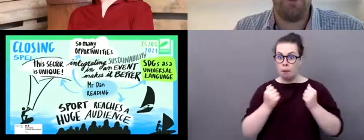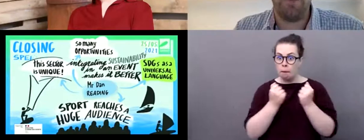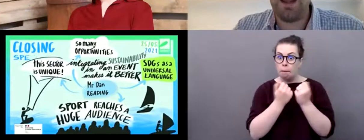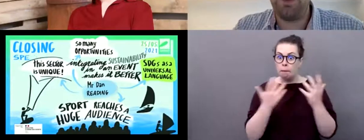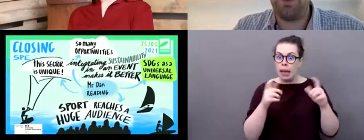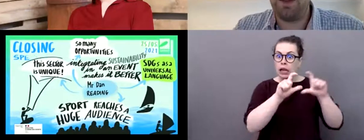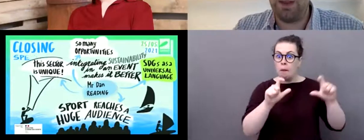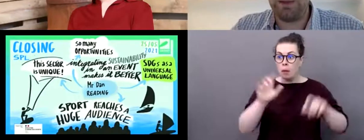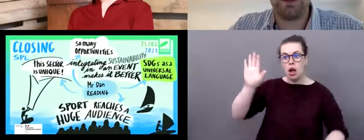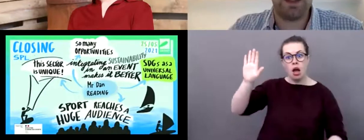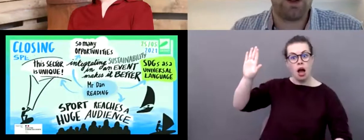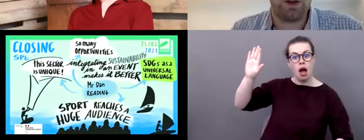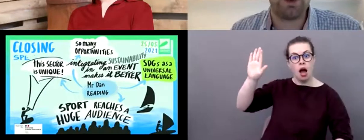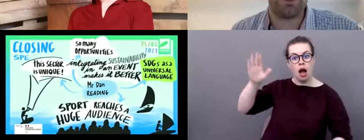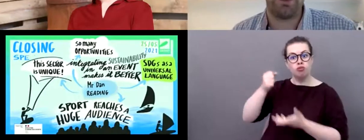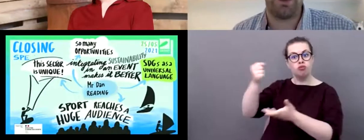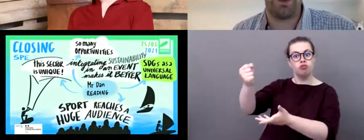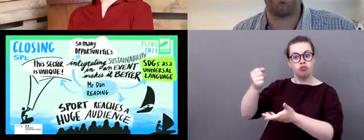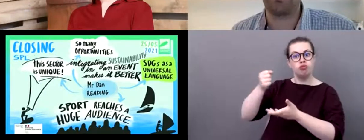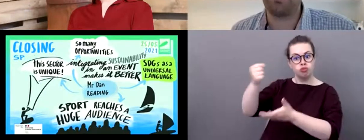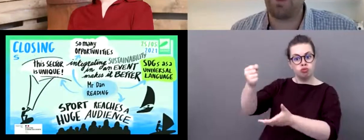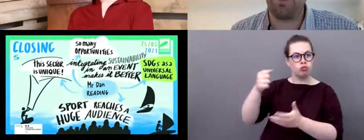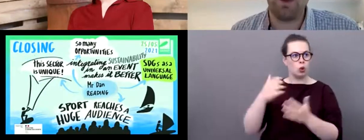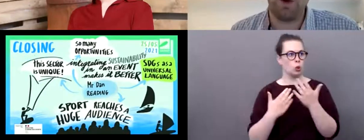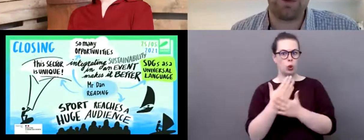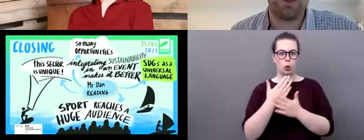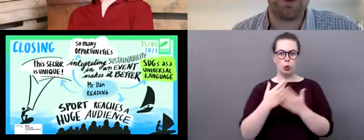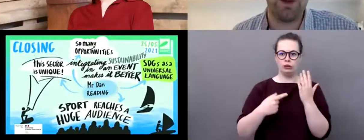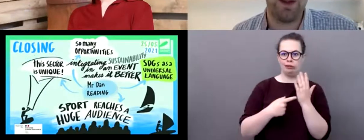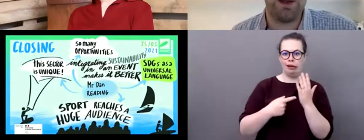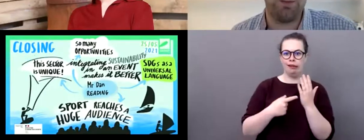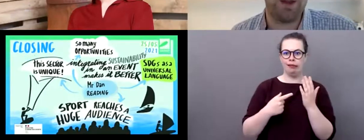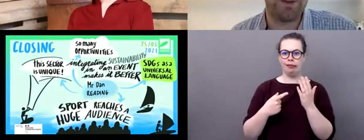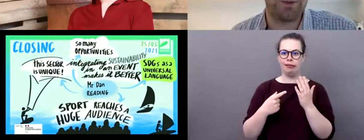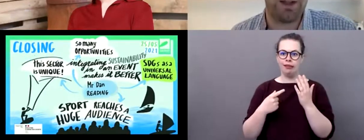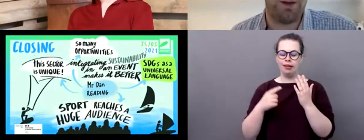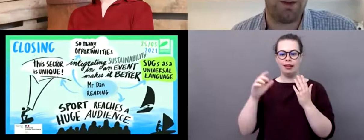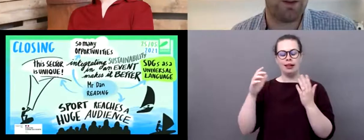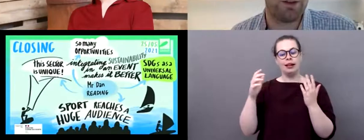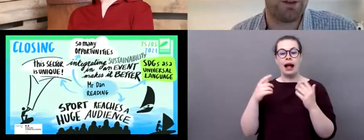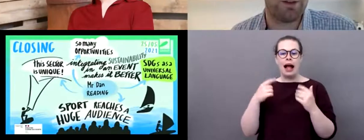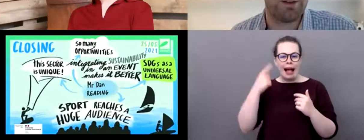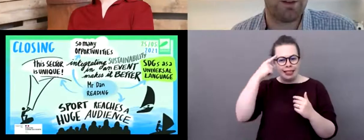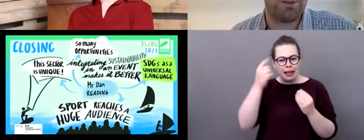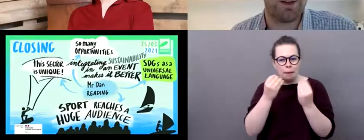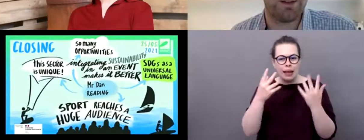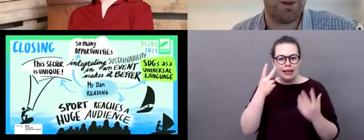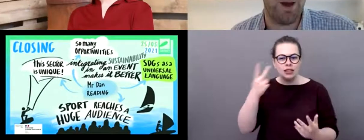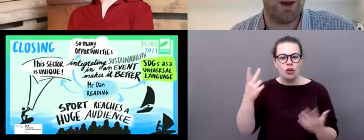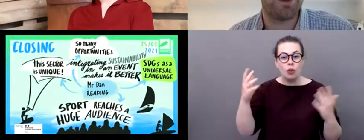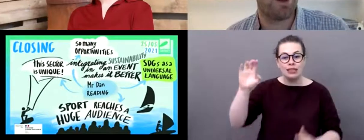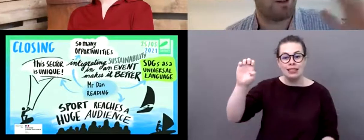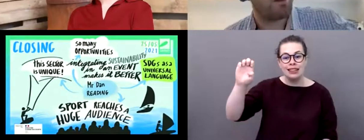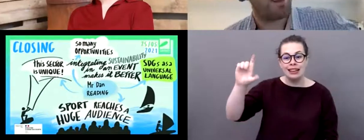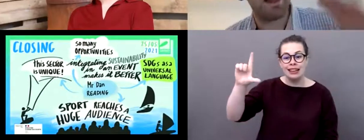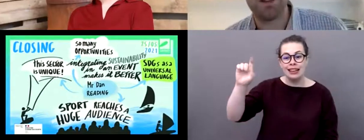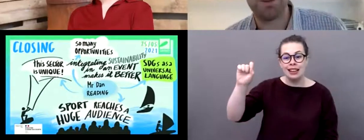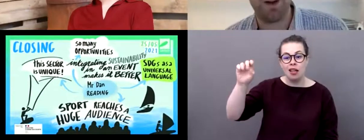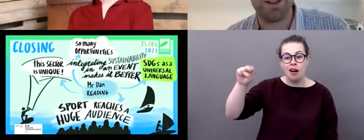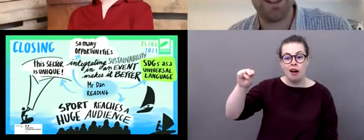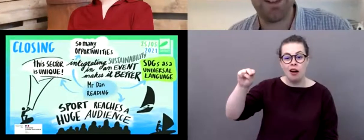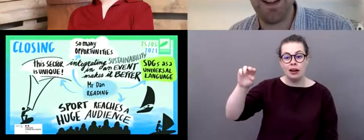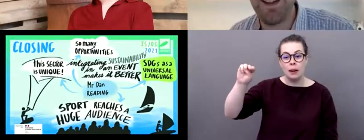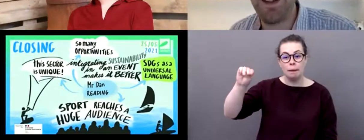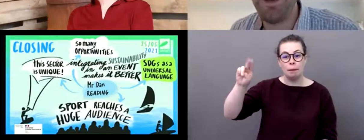um, in this technology. Uh, I think a lot of them saw that Elon Musk was now, I think the richest person in the world. So they had